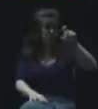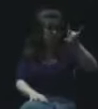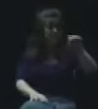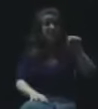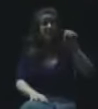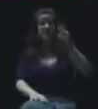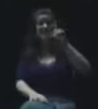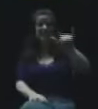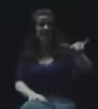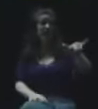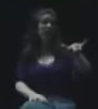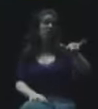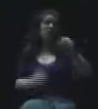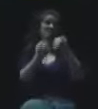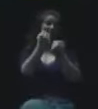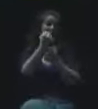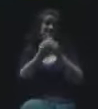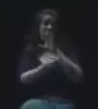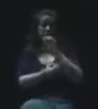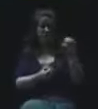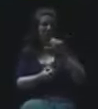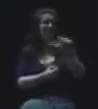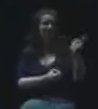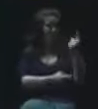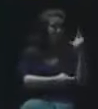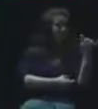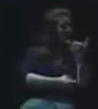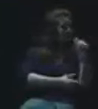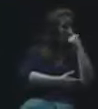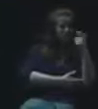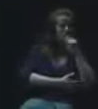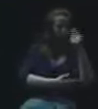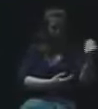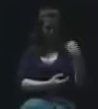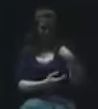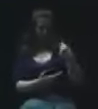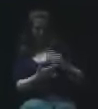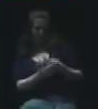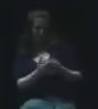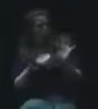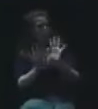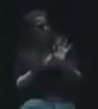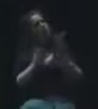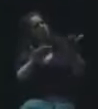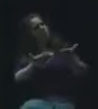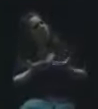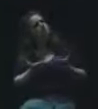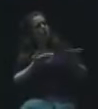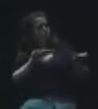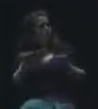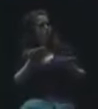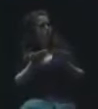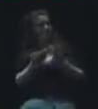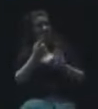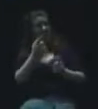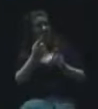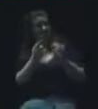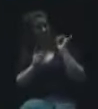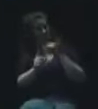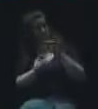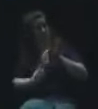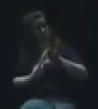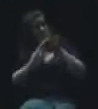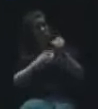another foundation that was interested in not giving us money, but providing this service, this particular service.